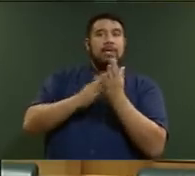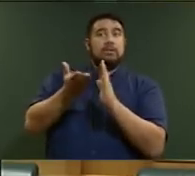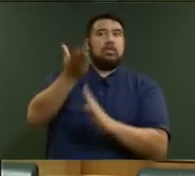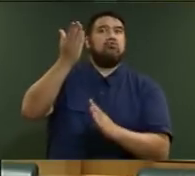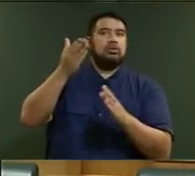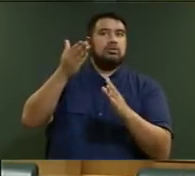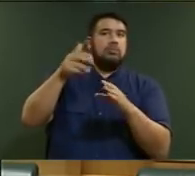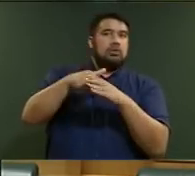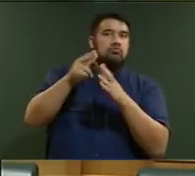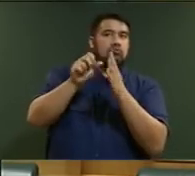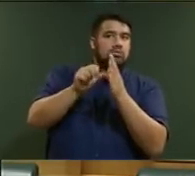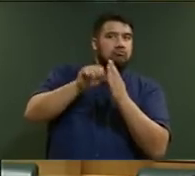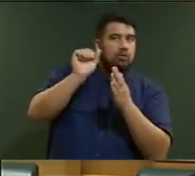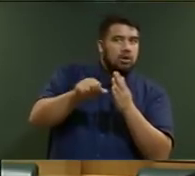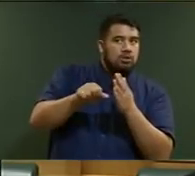that report. Mr Speaker,